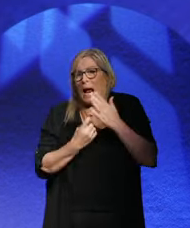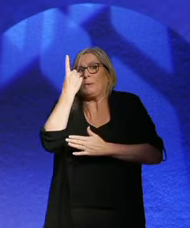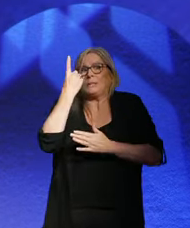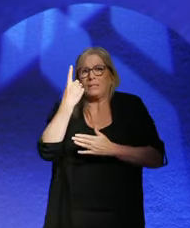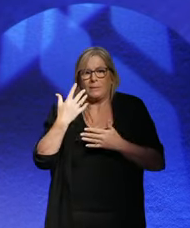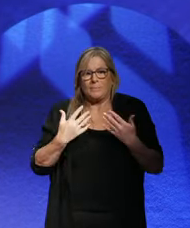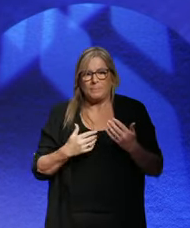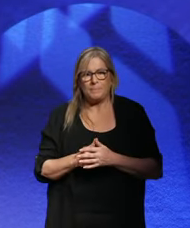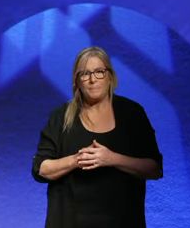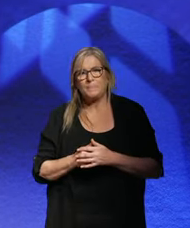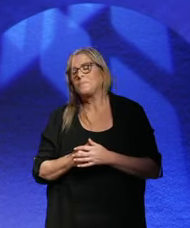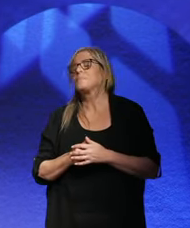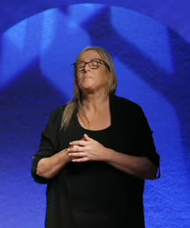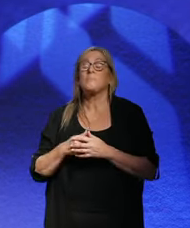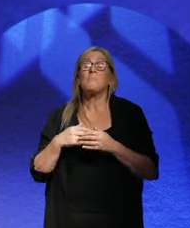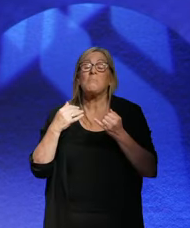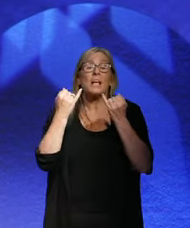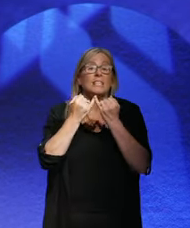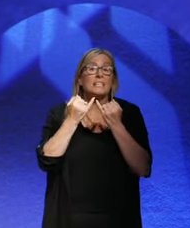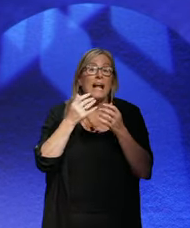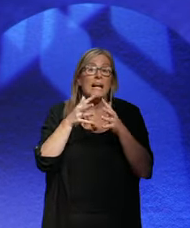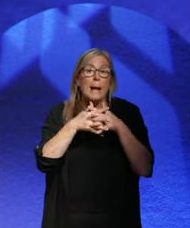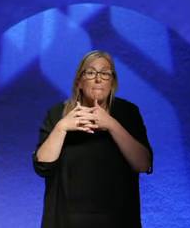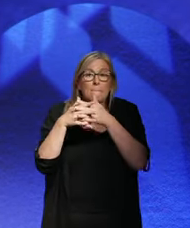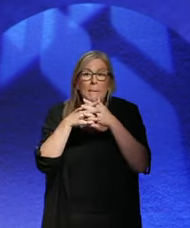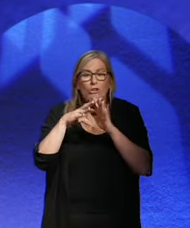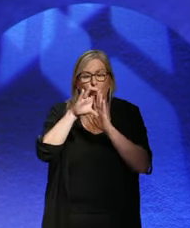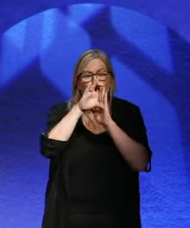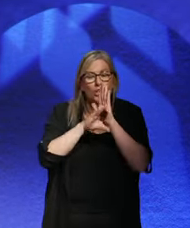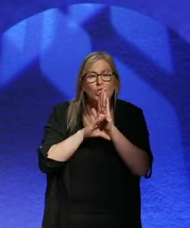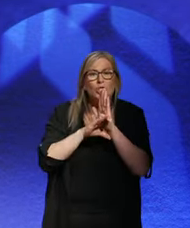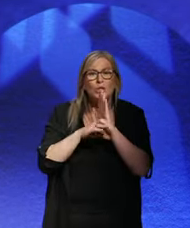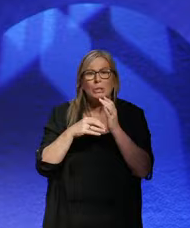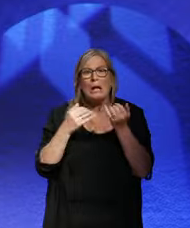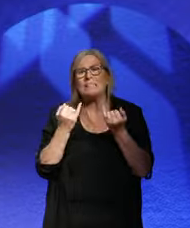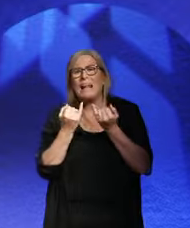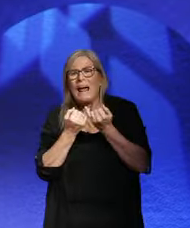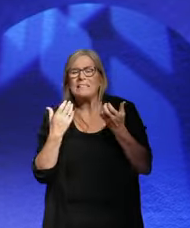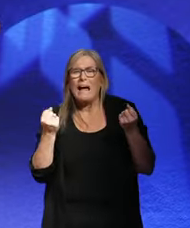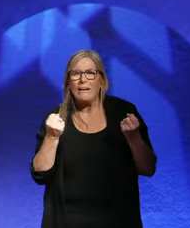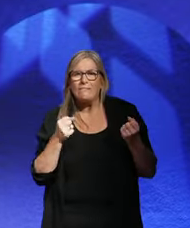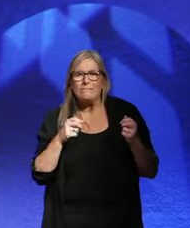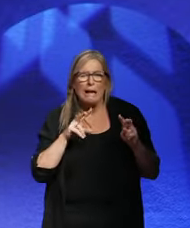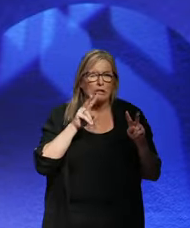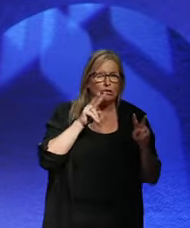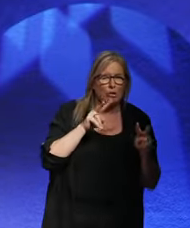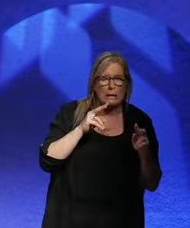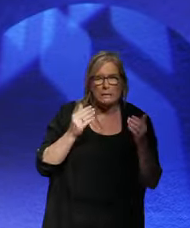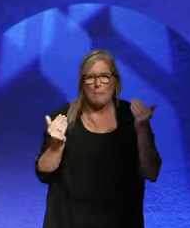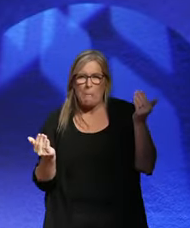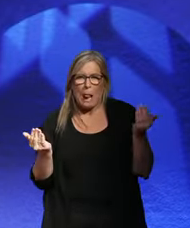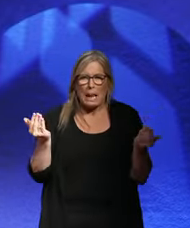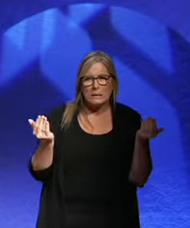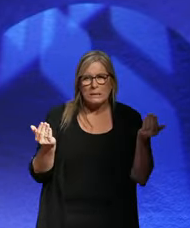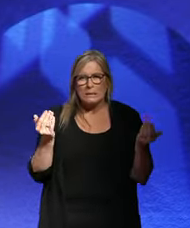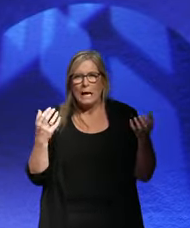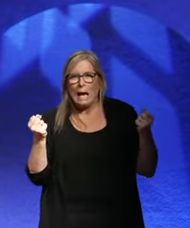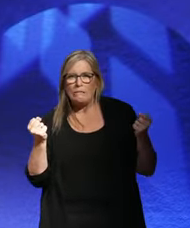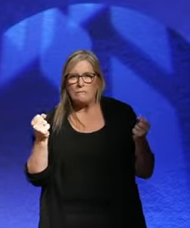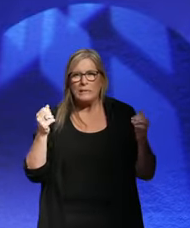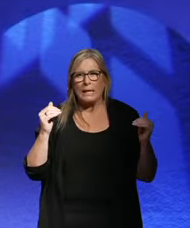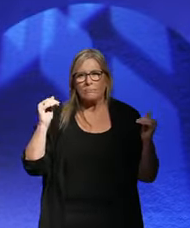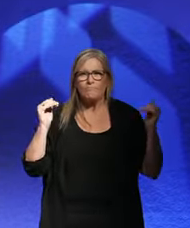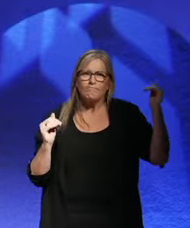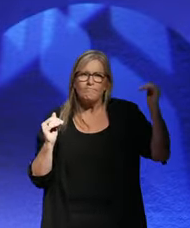It's like the American, you the American Constitution has sort of checks and balances, doesn't it? Yeah. It has the Congress, it has the President, it has the